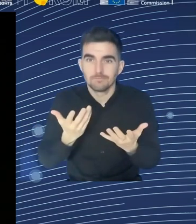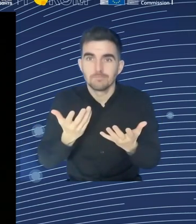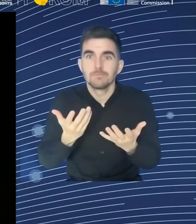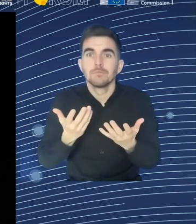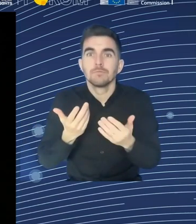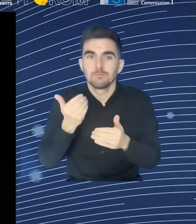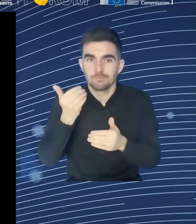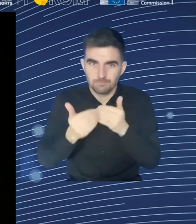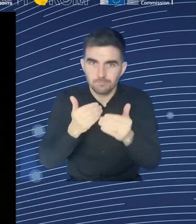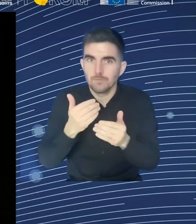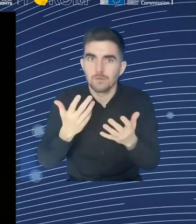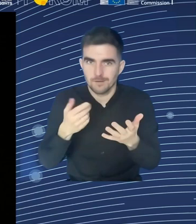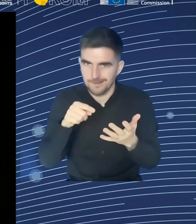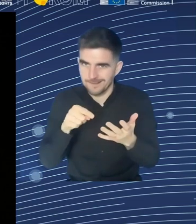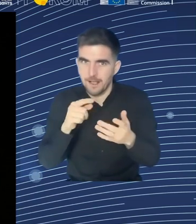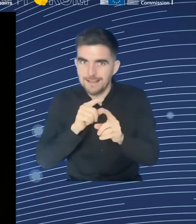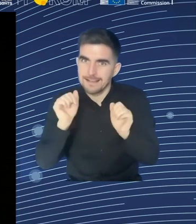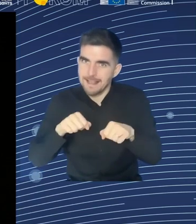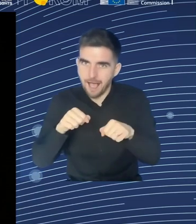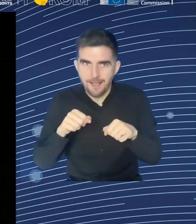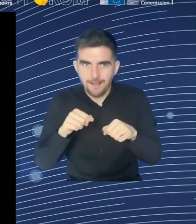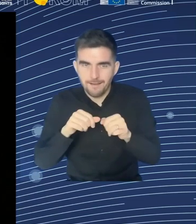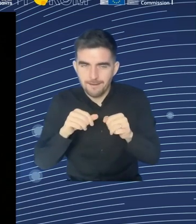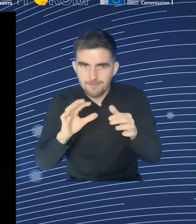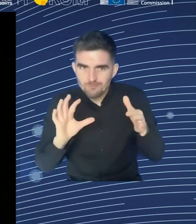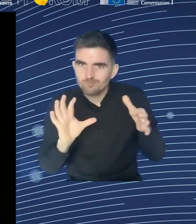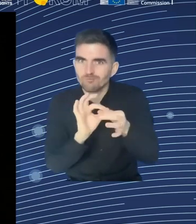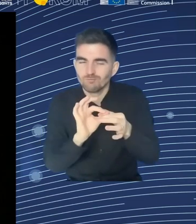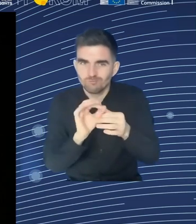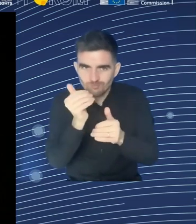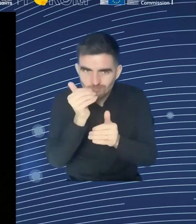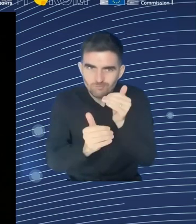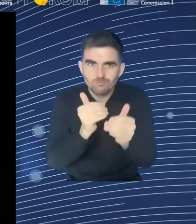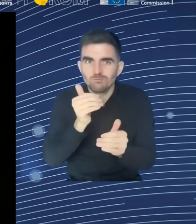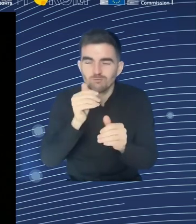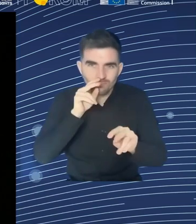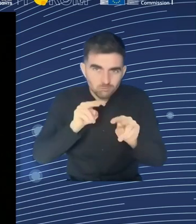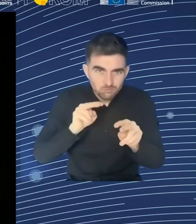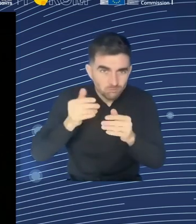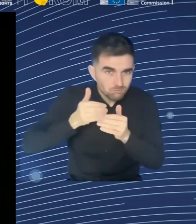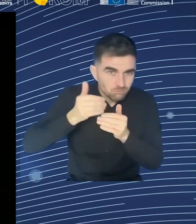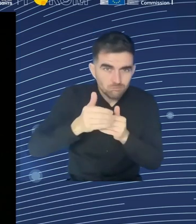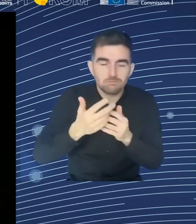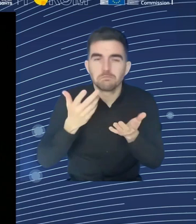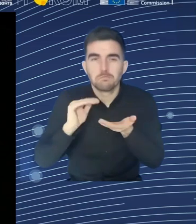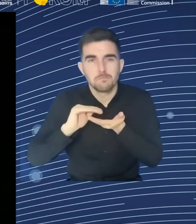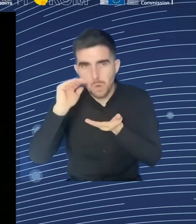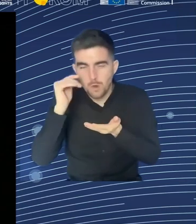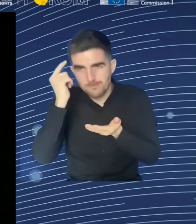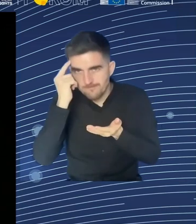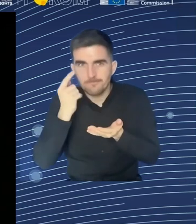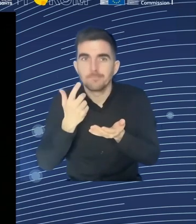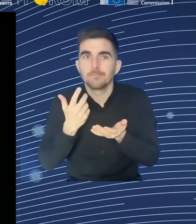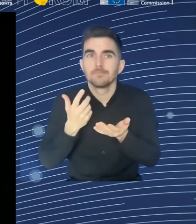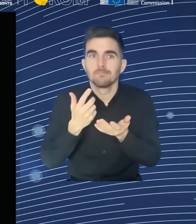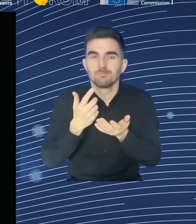so, of course, the challenge of the older part of the working population is to maintain the motivation to learn and to be able to use the new tools as